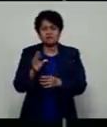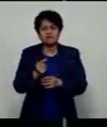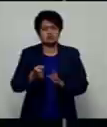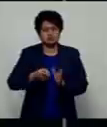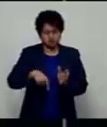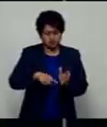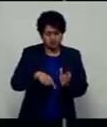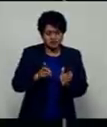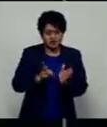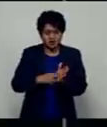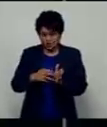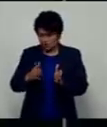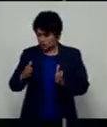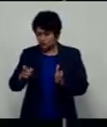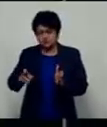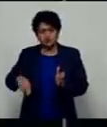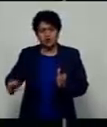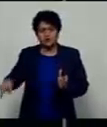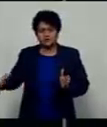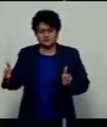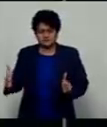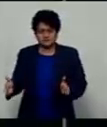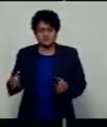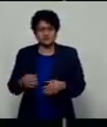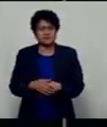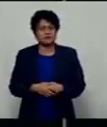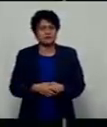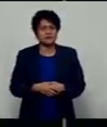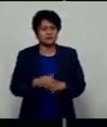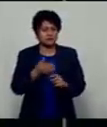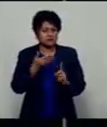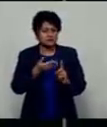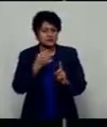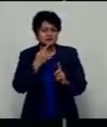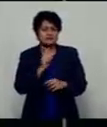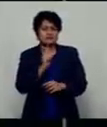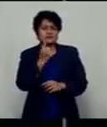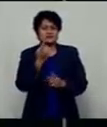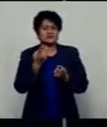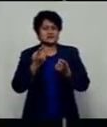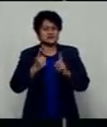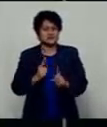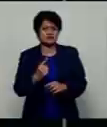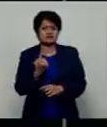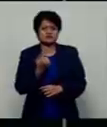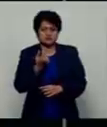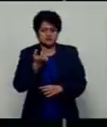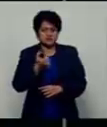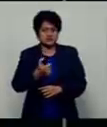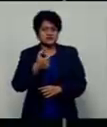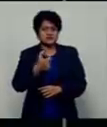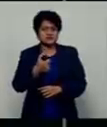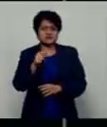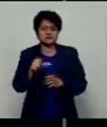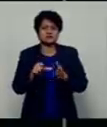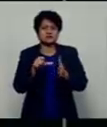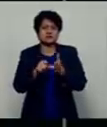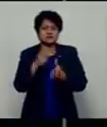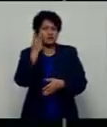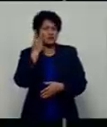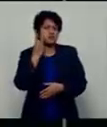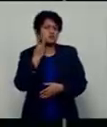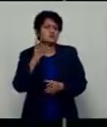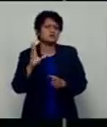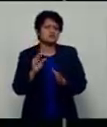Suva Nosorid containment zone. Dr. Fong says the first death from COVID-19 is a 66-year-old woman from Walelevu